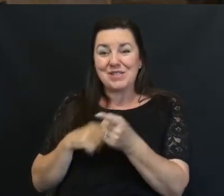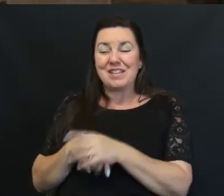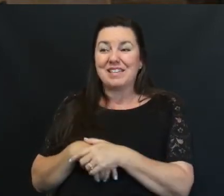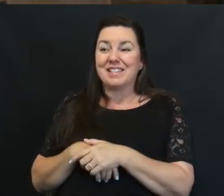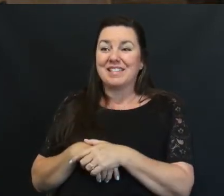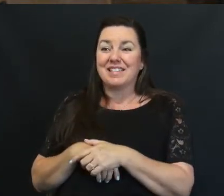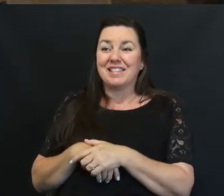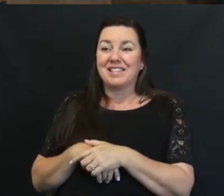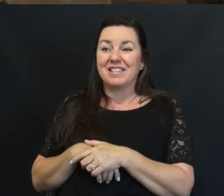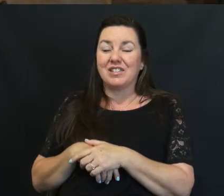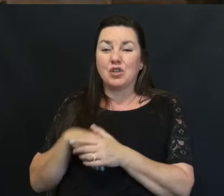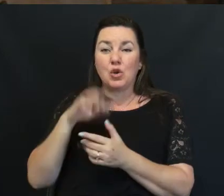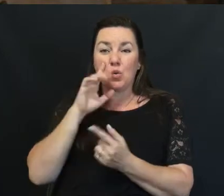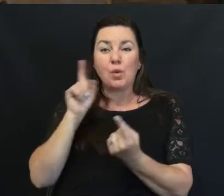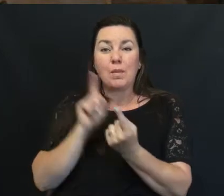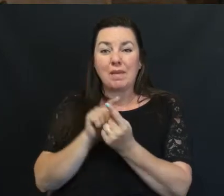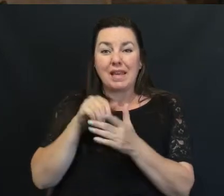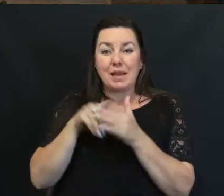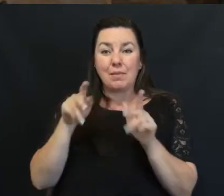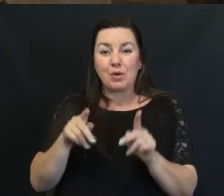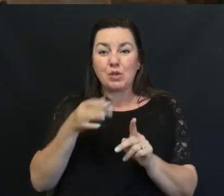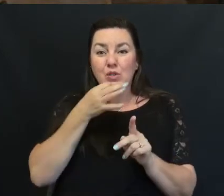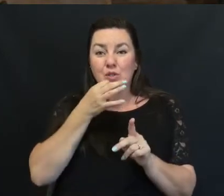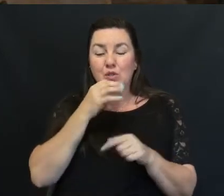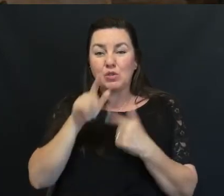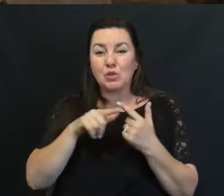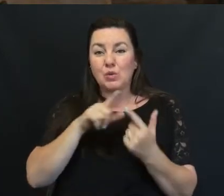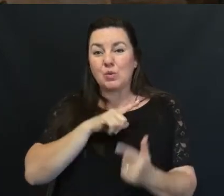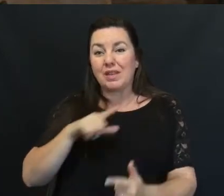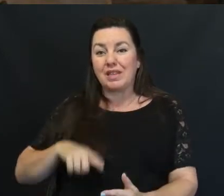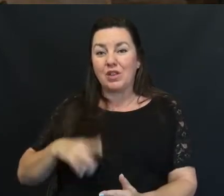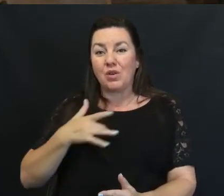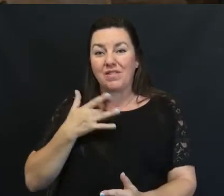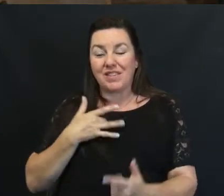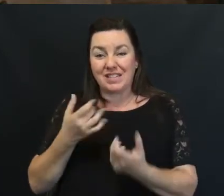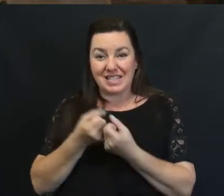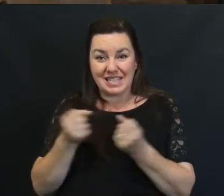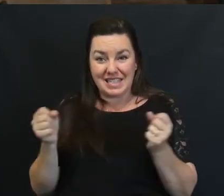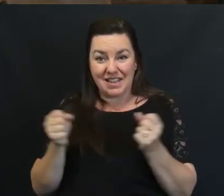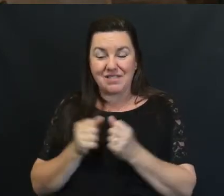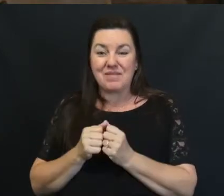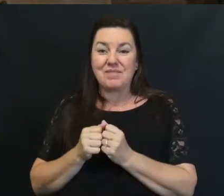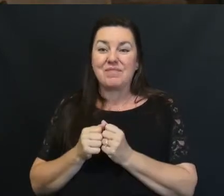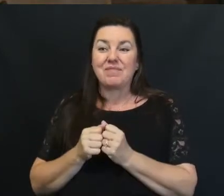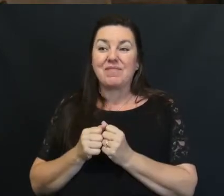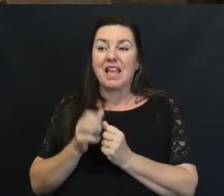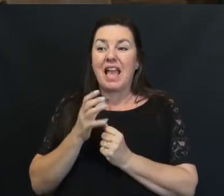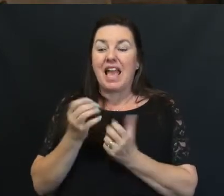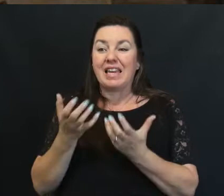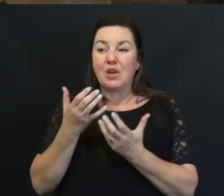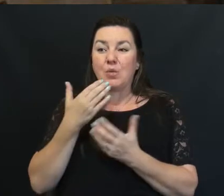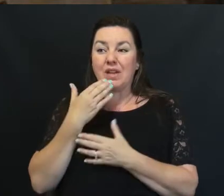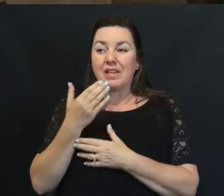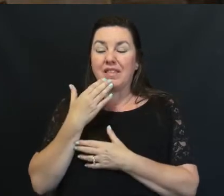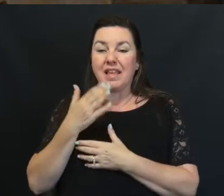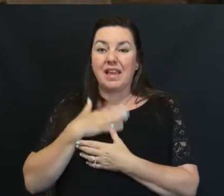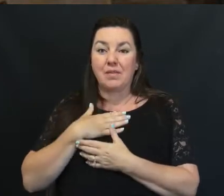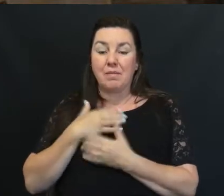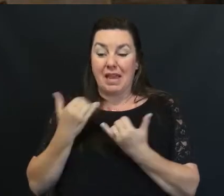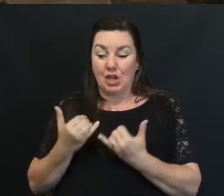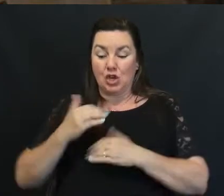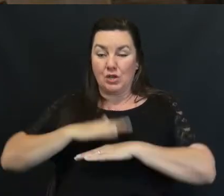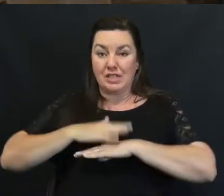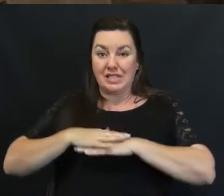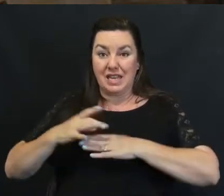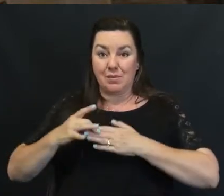We will meet in person soon When the Lord Feels it safe Also I would like to thank My current table